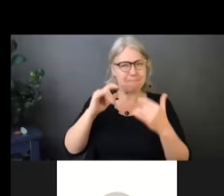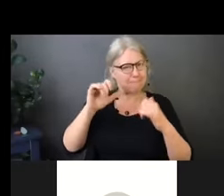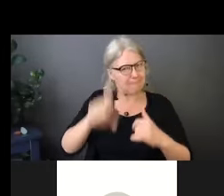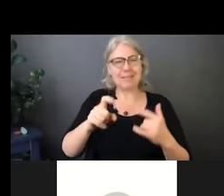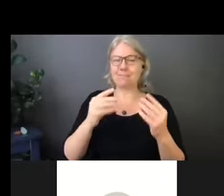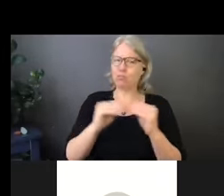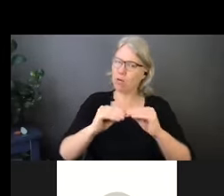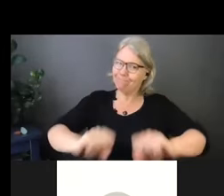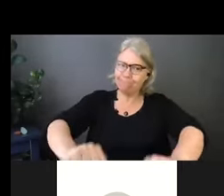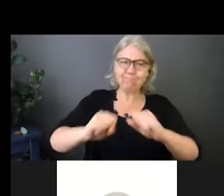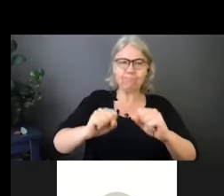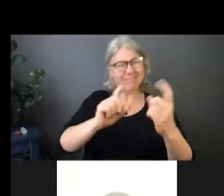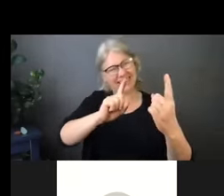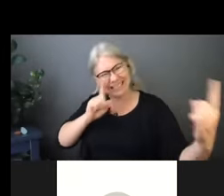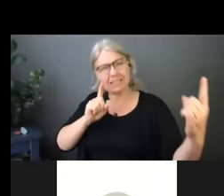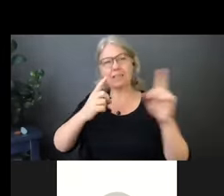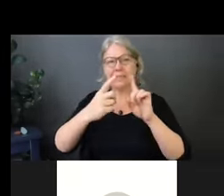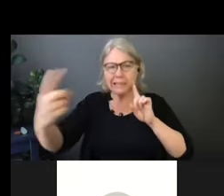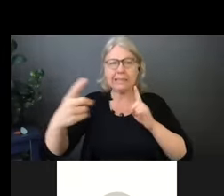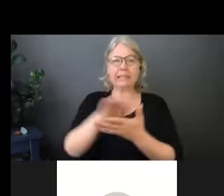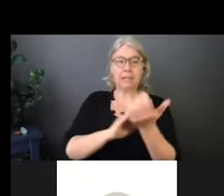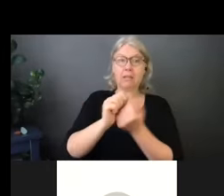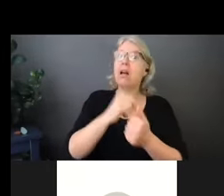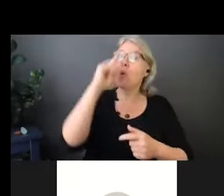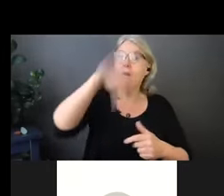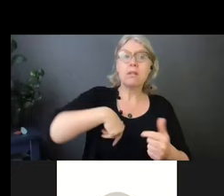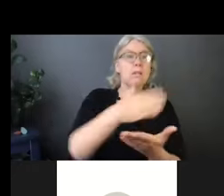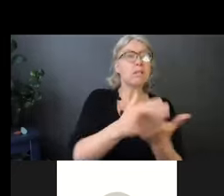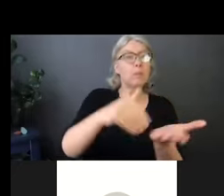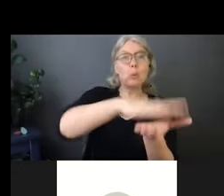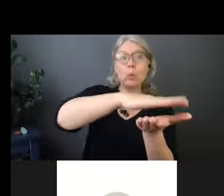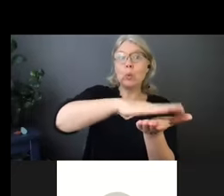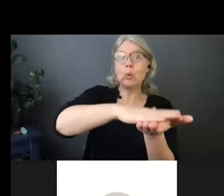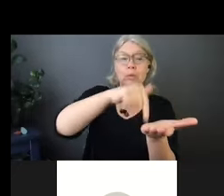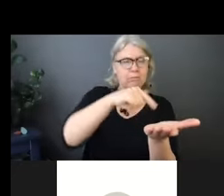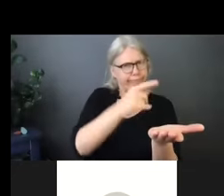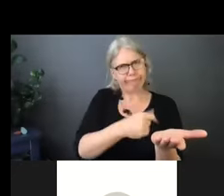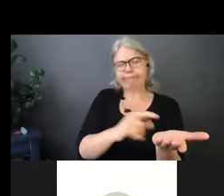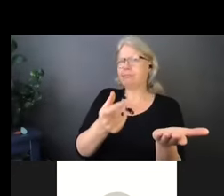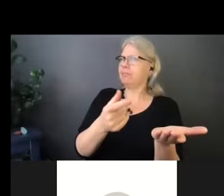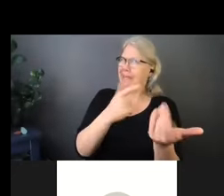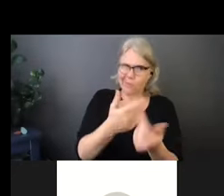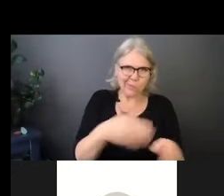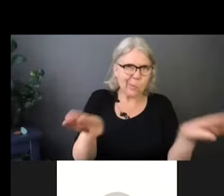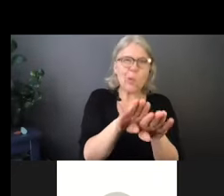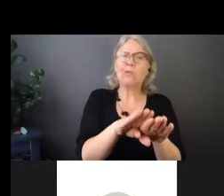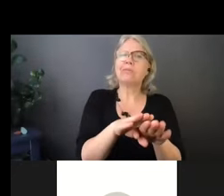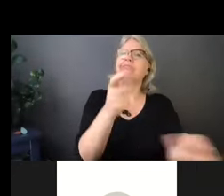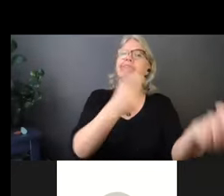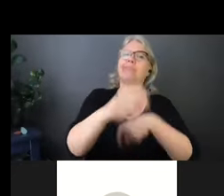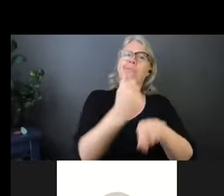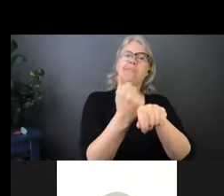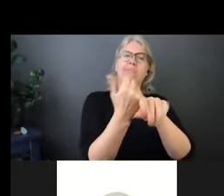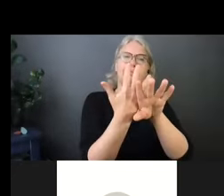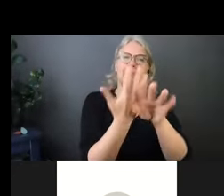the variants. Um, and know we have a very significant variant, um, here in Ontario. Um, so we, we need to,